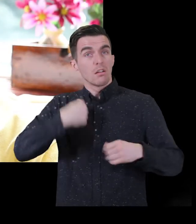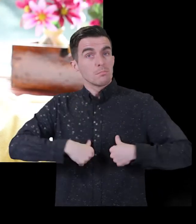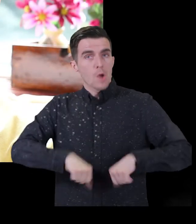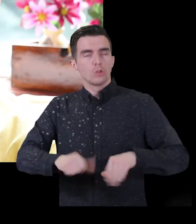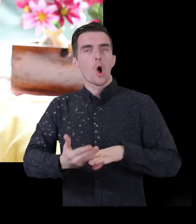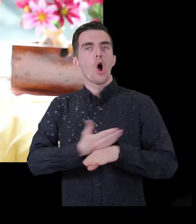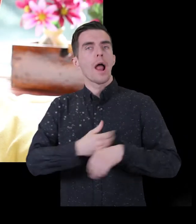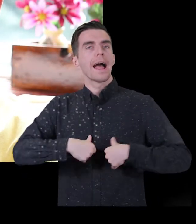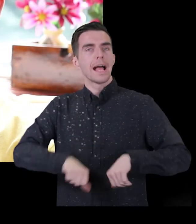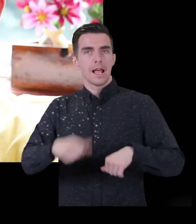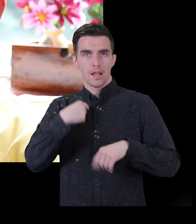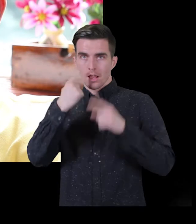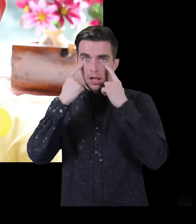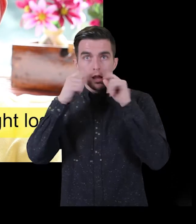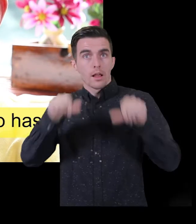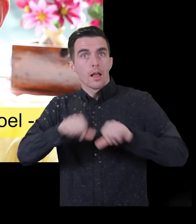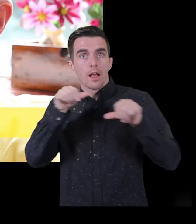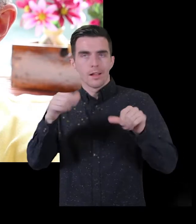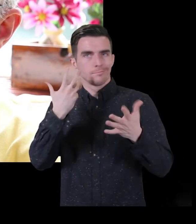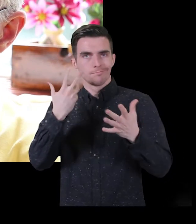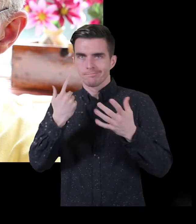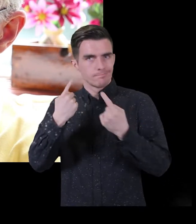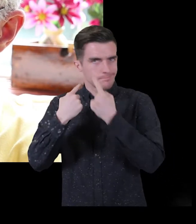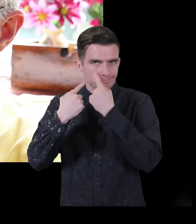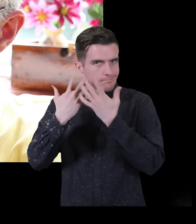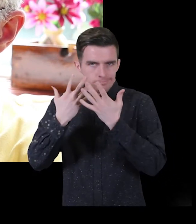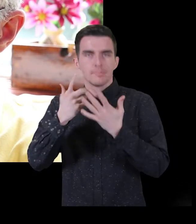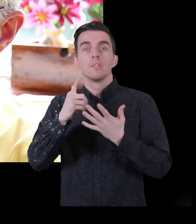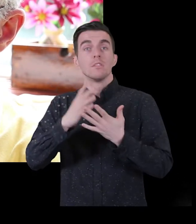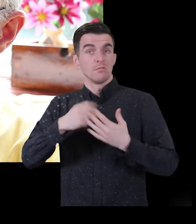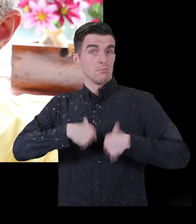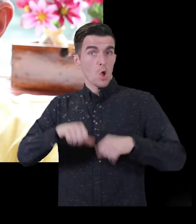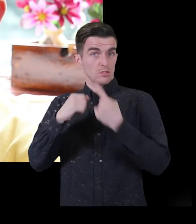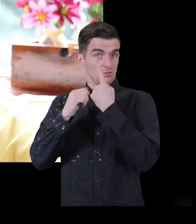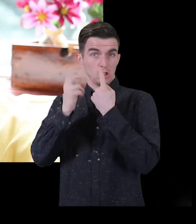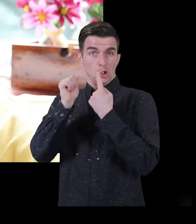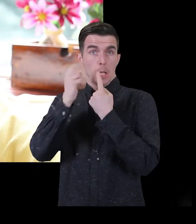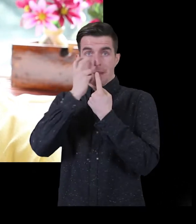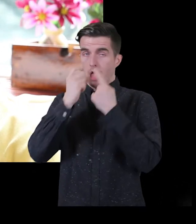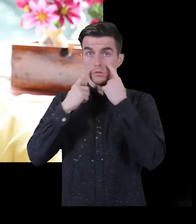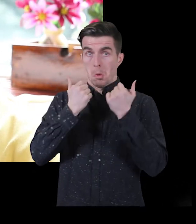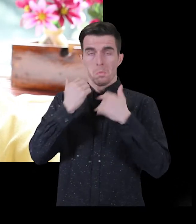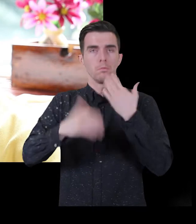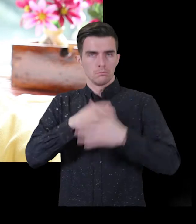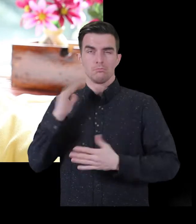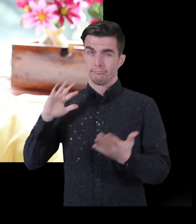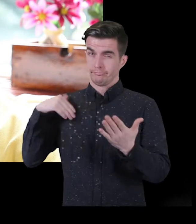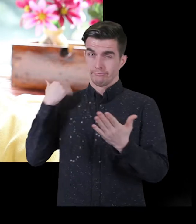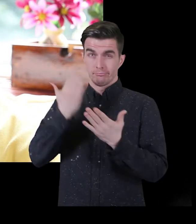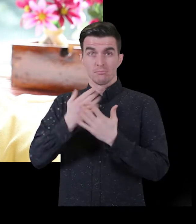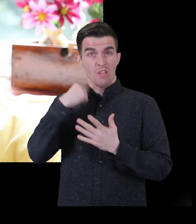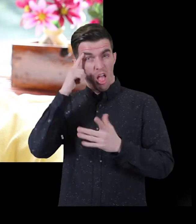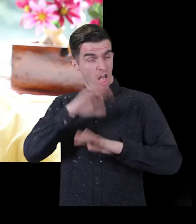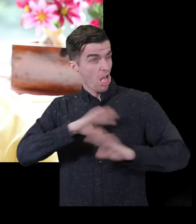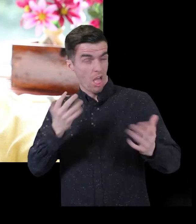premature. My retina hadn't fully developed in the right eye, so basically